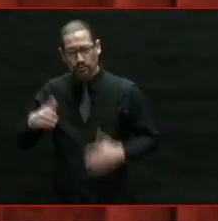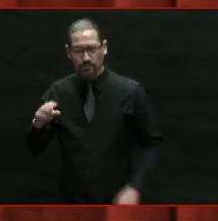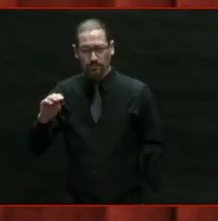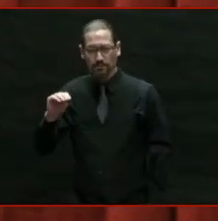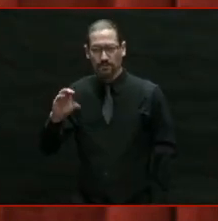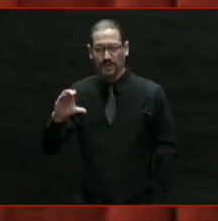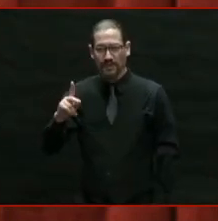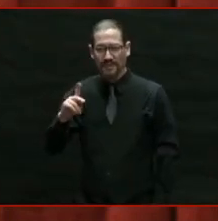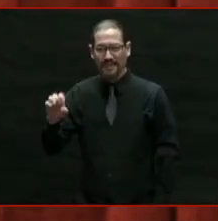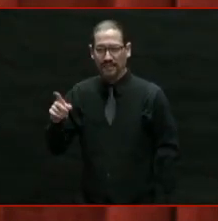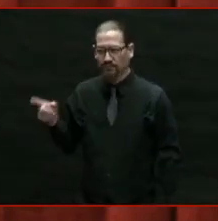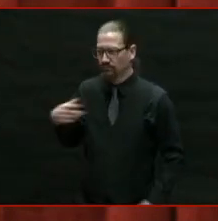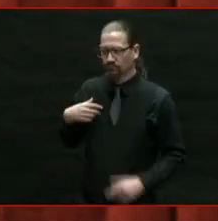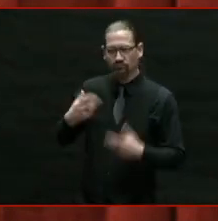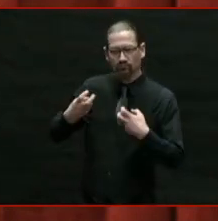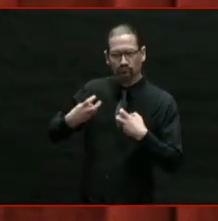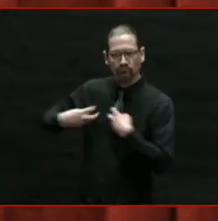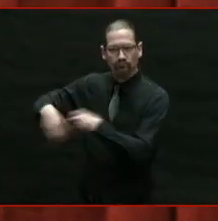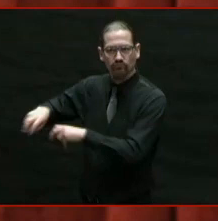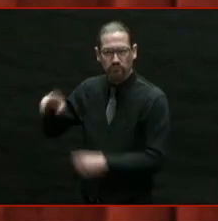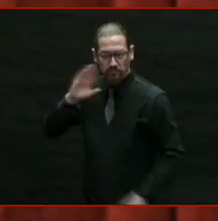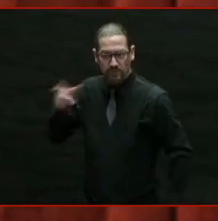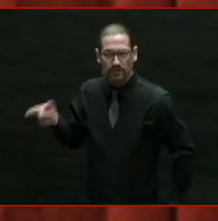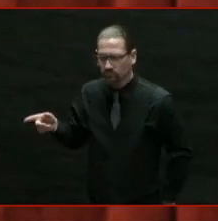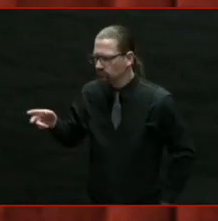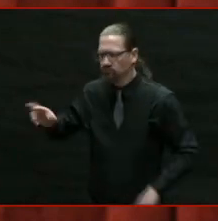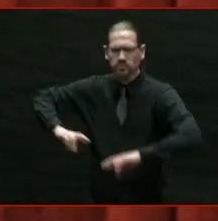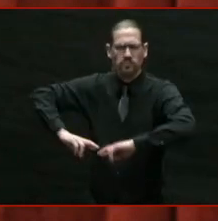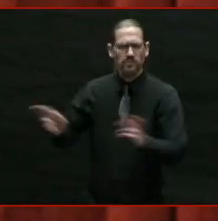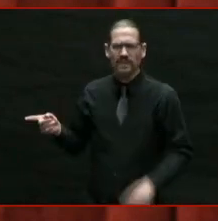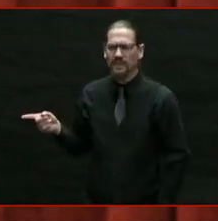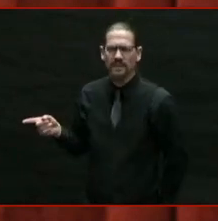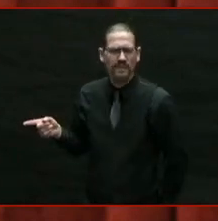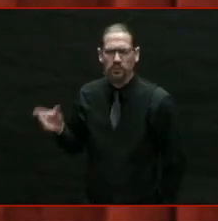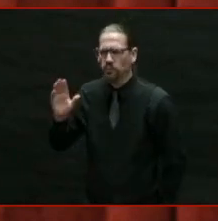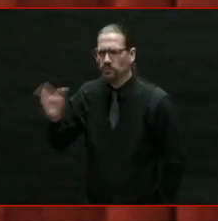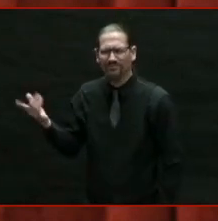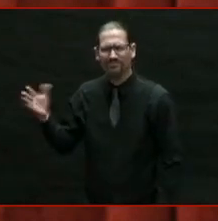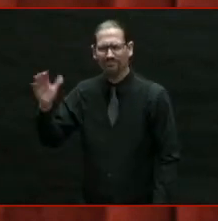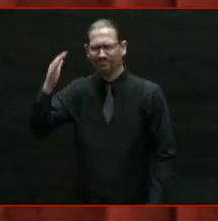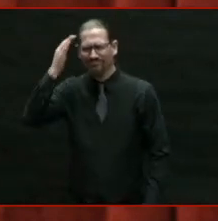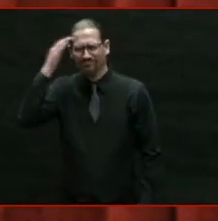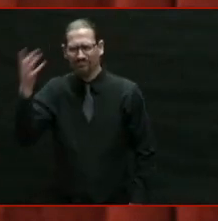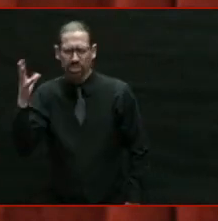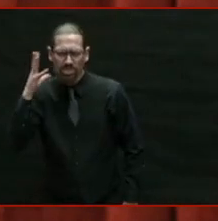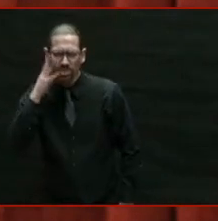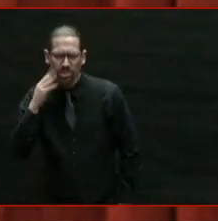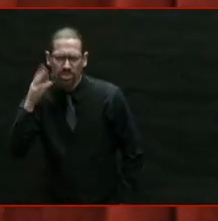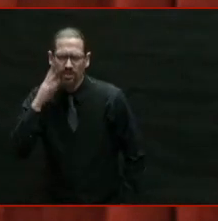accomplished, passionate about Rhode Island, experienced, and I think he's going to be great.